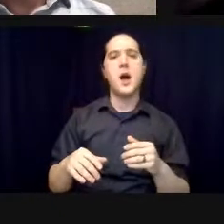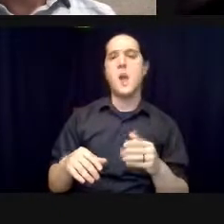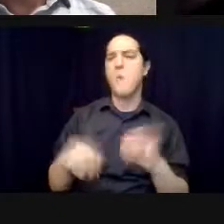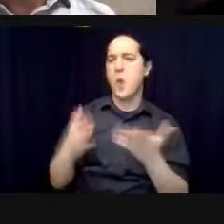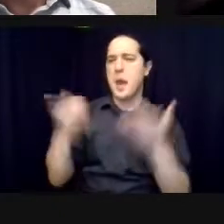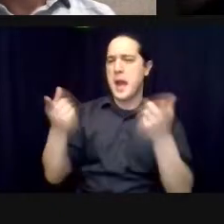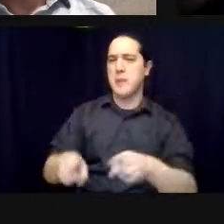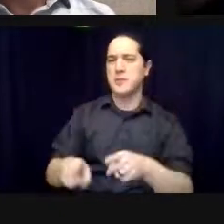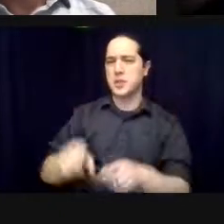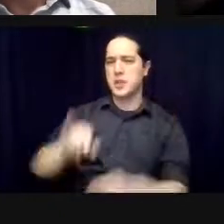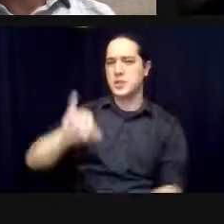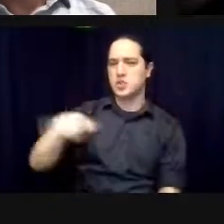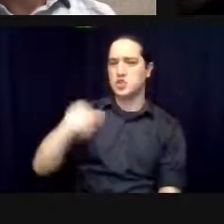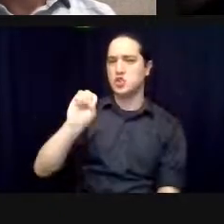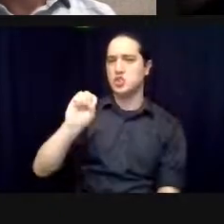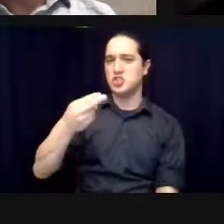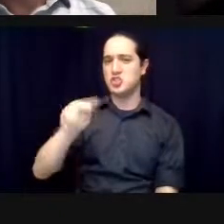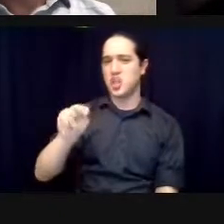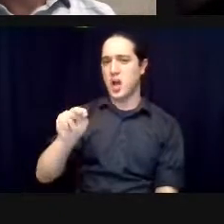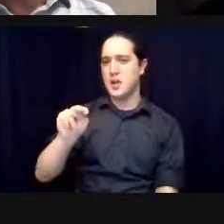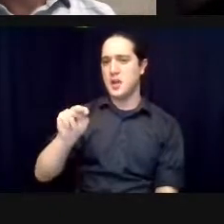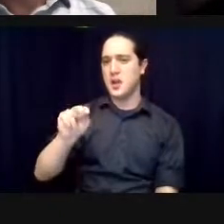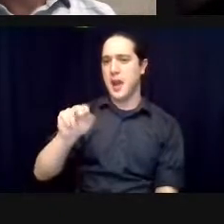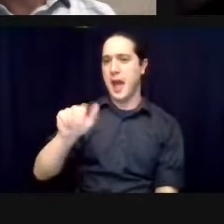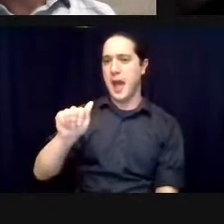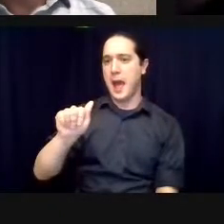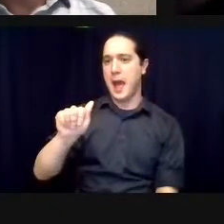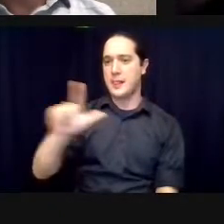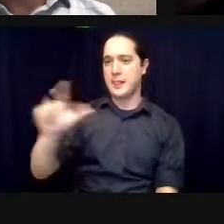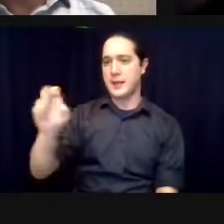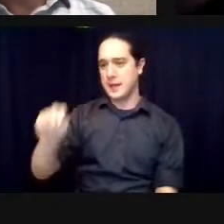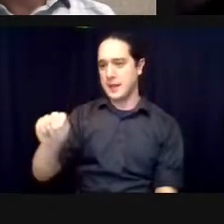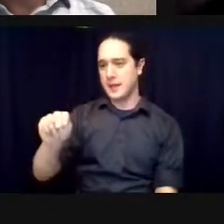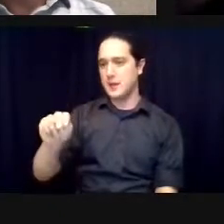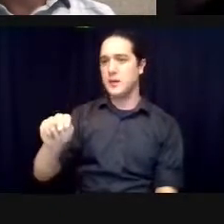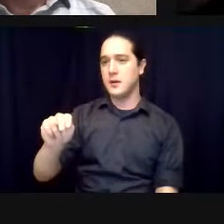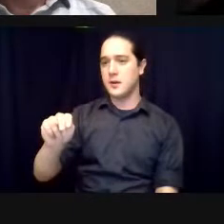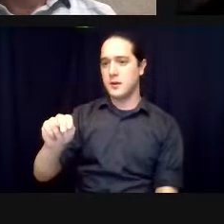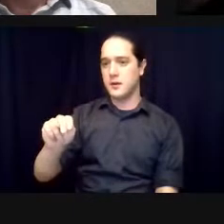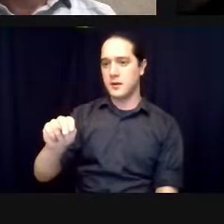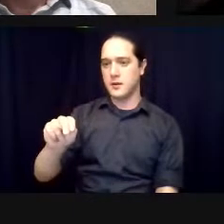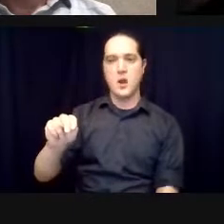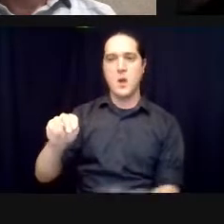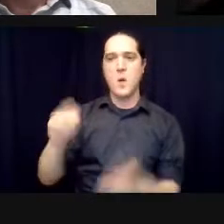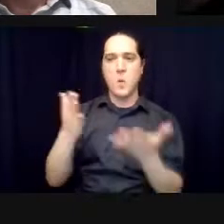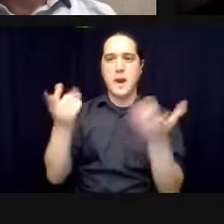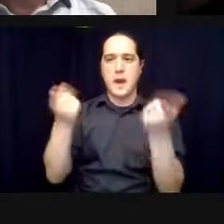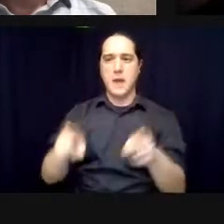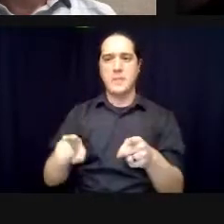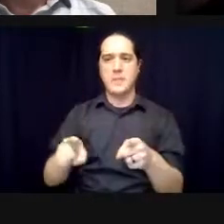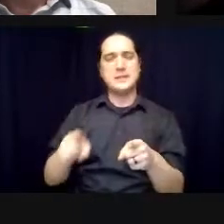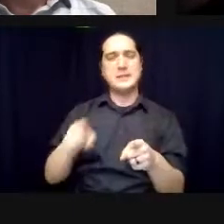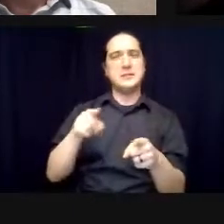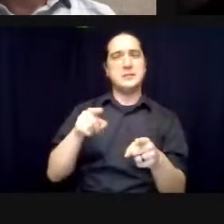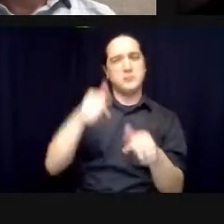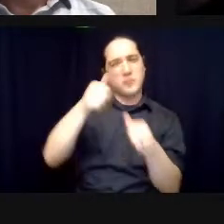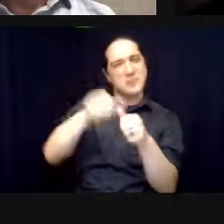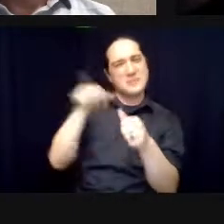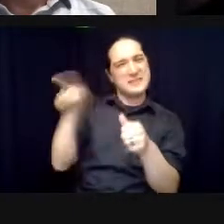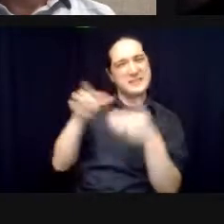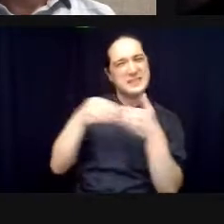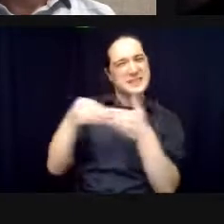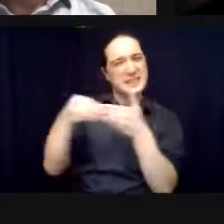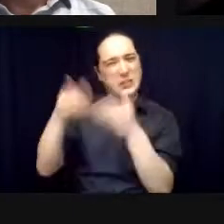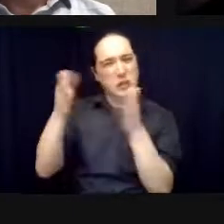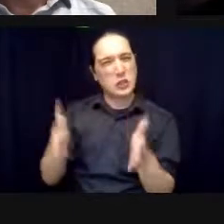here at sunagia ranch he is much beloved so you know like this call we had a zoom call with